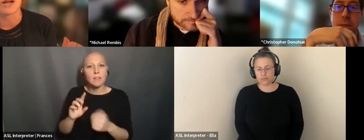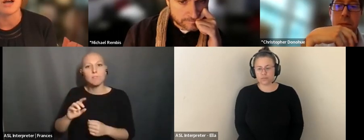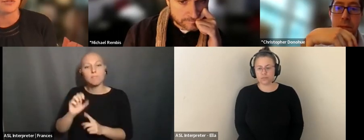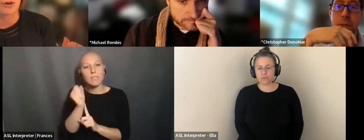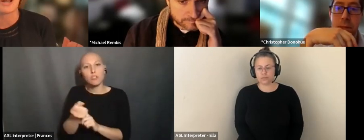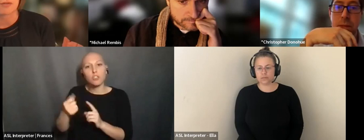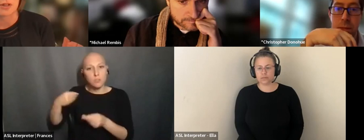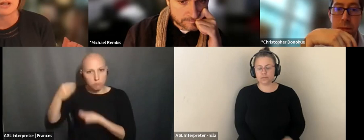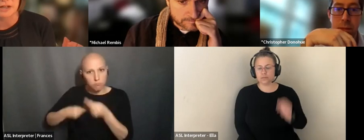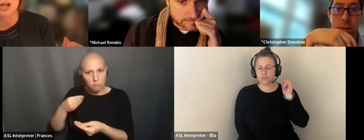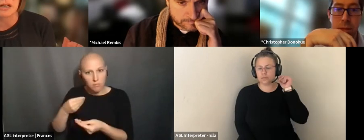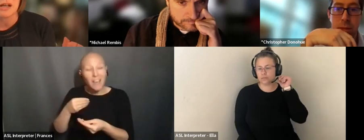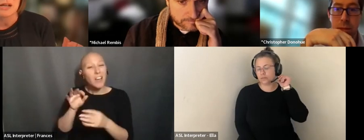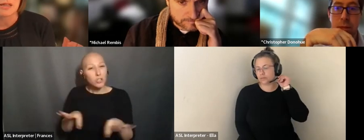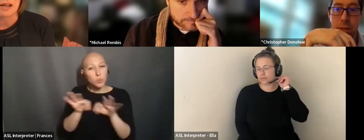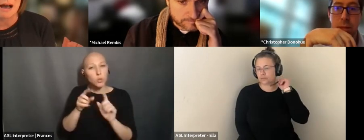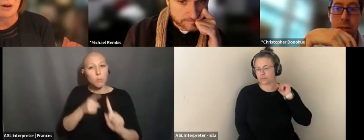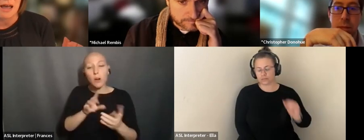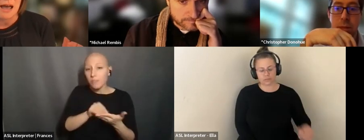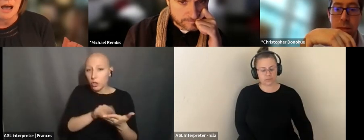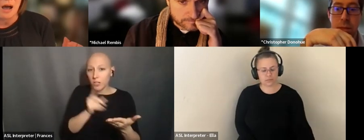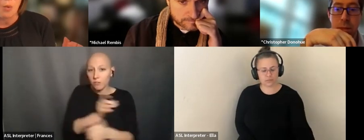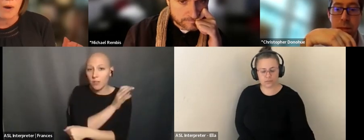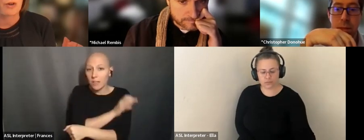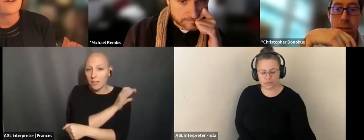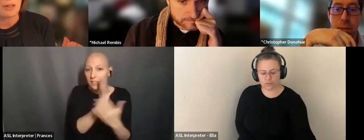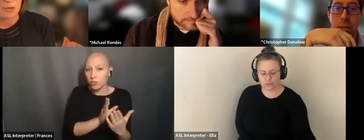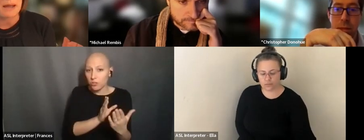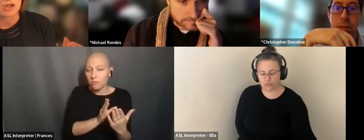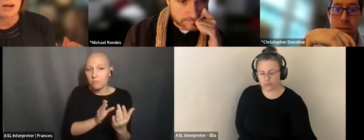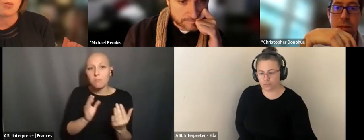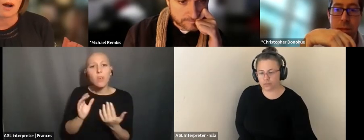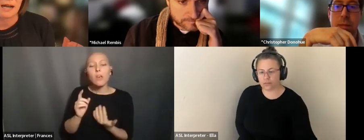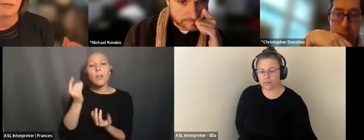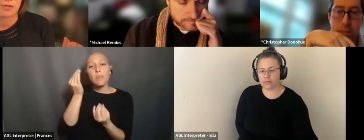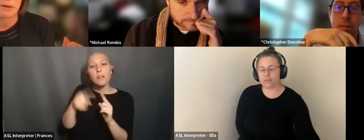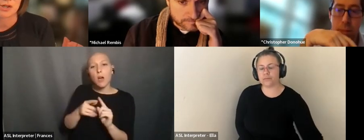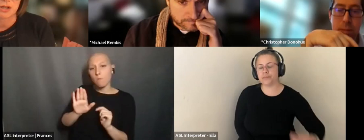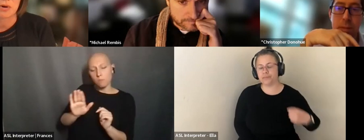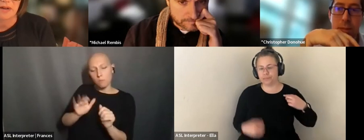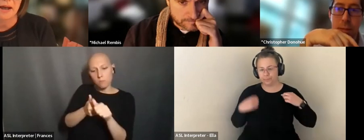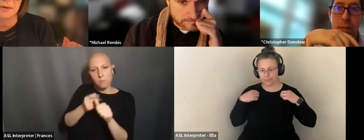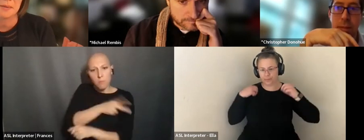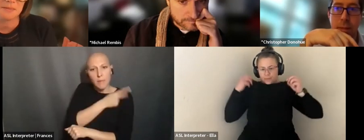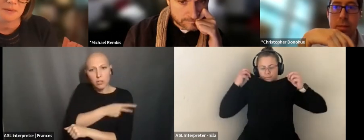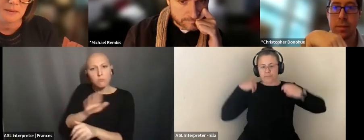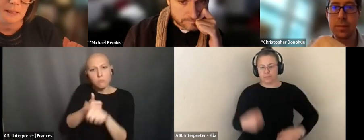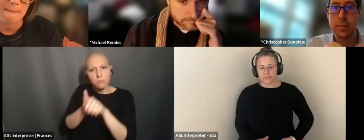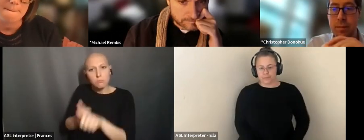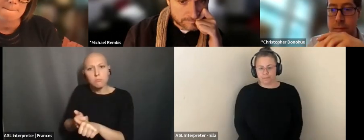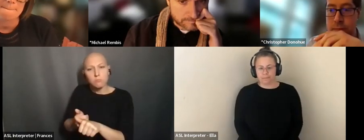POINT OF LEARNING FOR THE CLINICIAN TO THINK ABOUT WHERE TO FOLLOW THE PATIENT AND WHAT KIND OF INFORMATION TO PROVIDE.